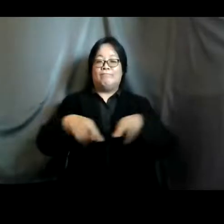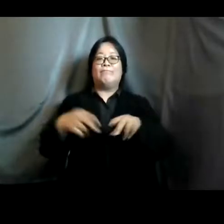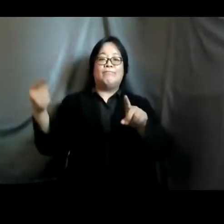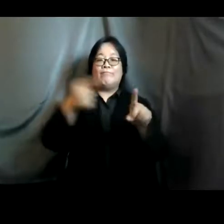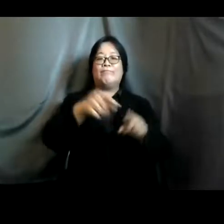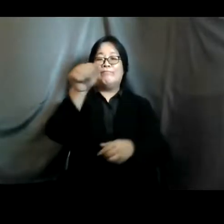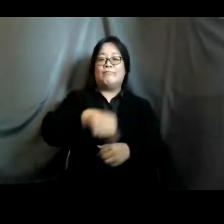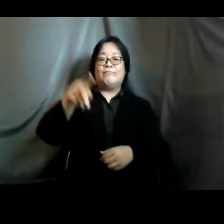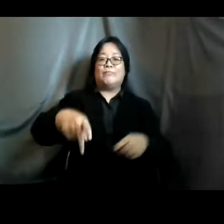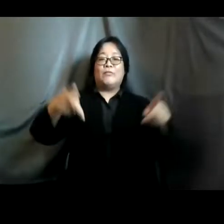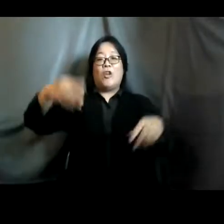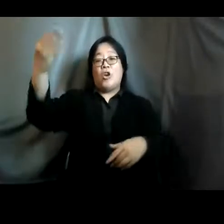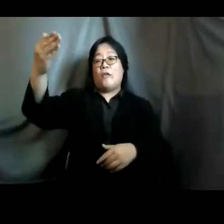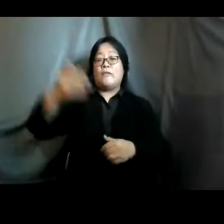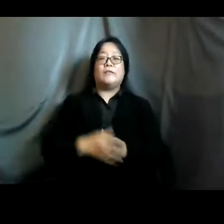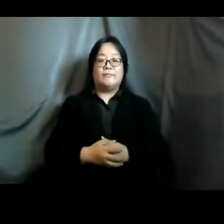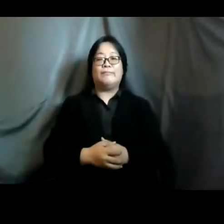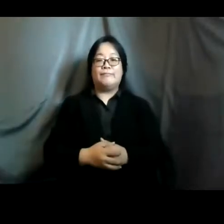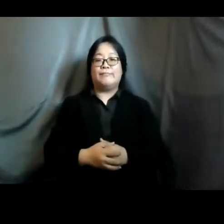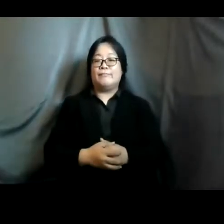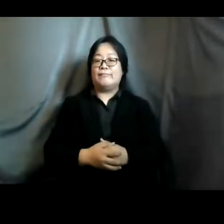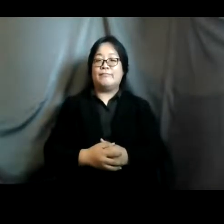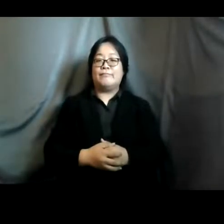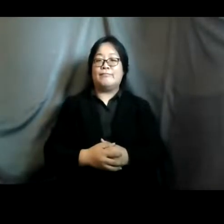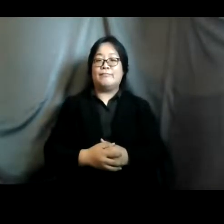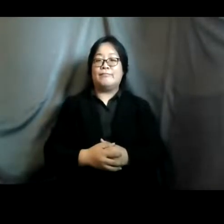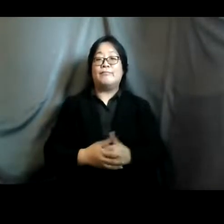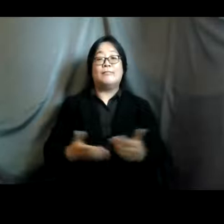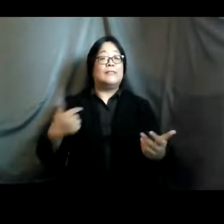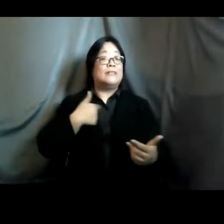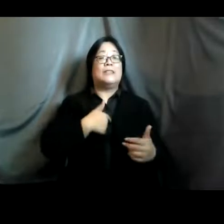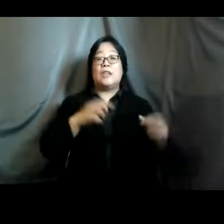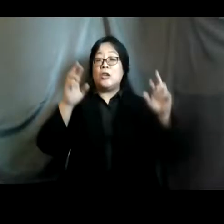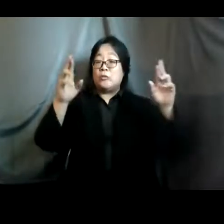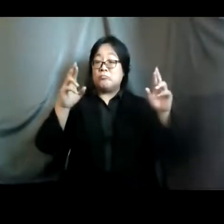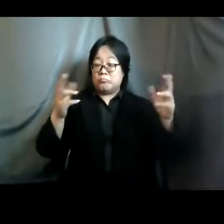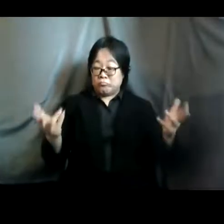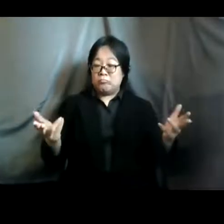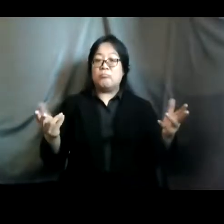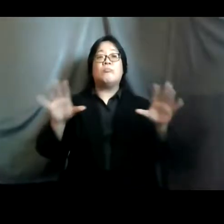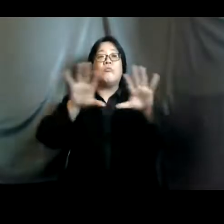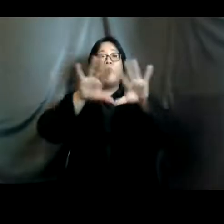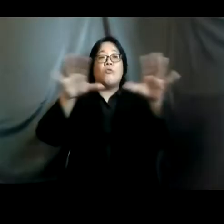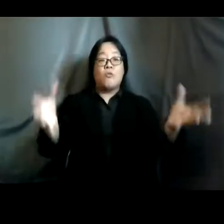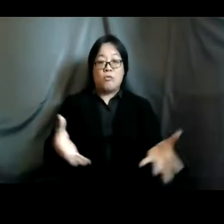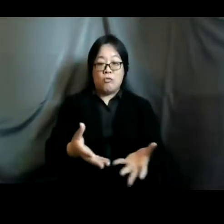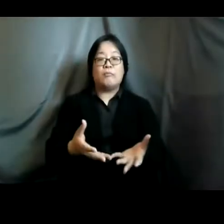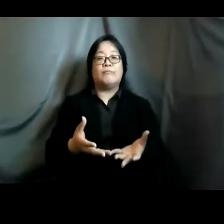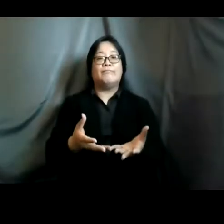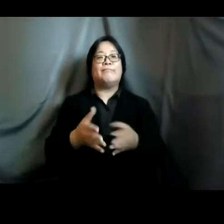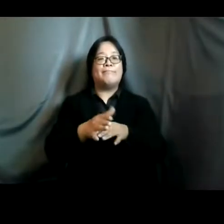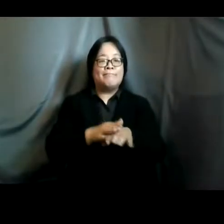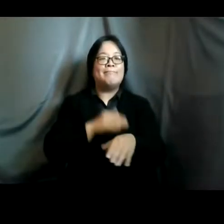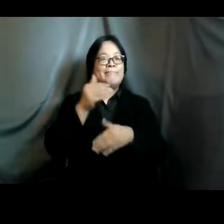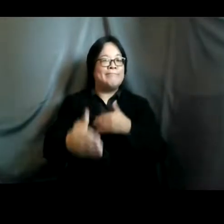conference so these are the ways in which uh we are hoping that uh the world uh can be slowly pushed